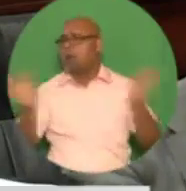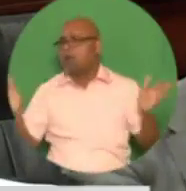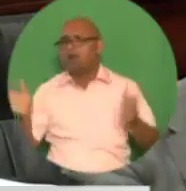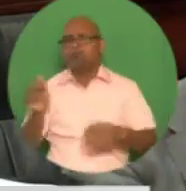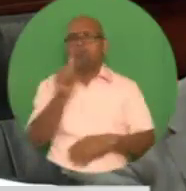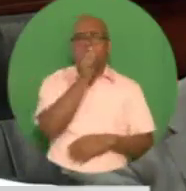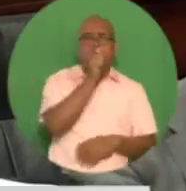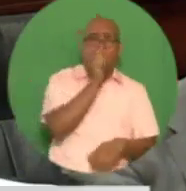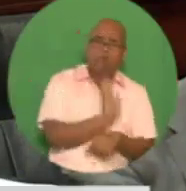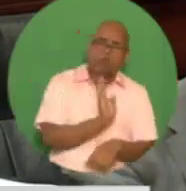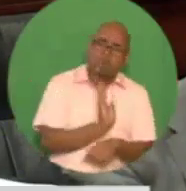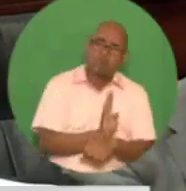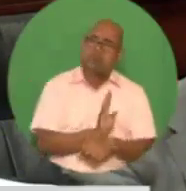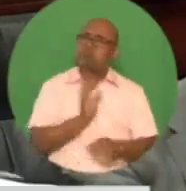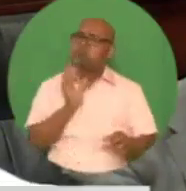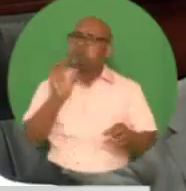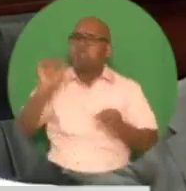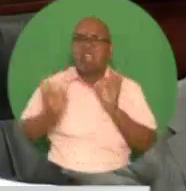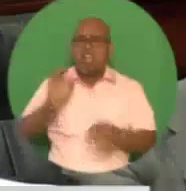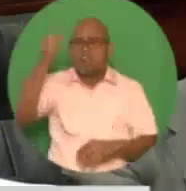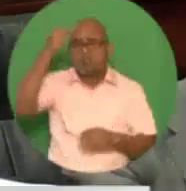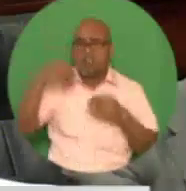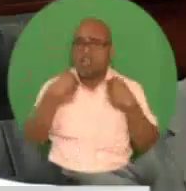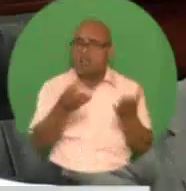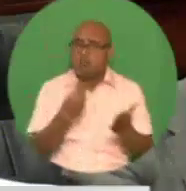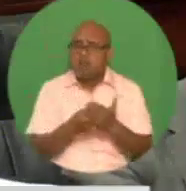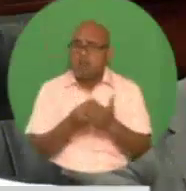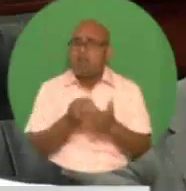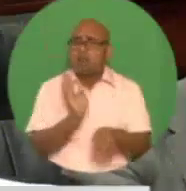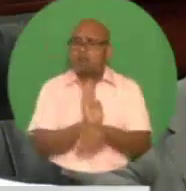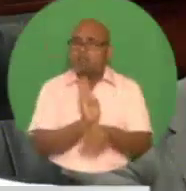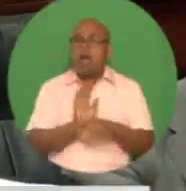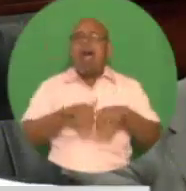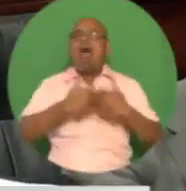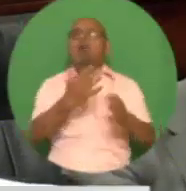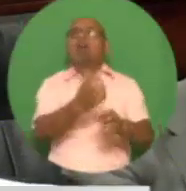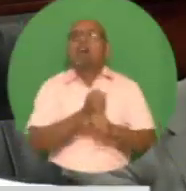public money, so they must become familiar with the provisions of this legislation.